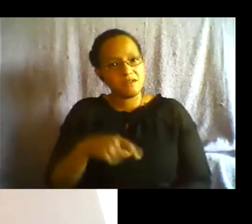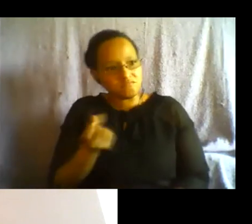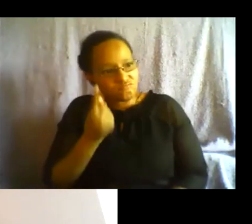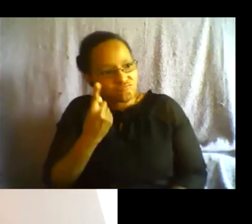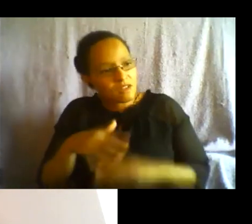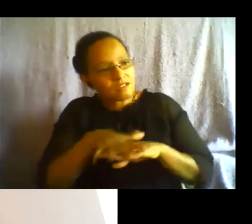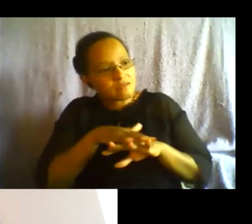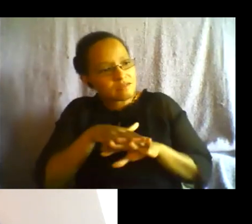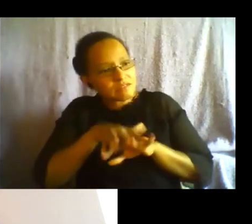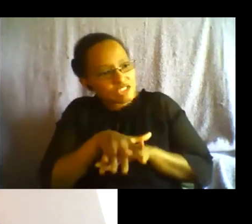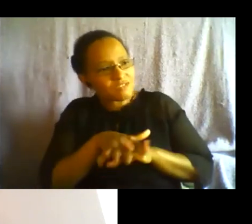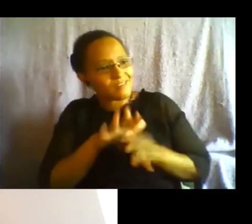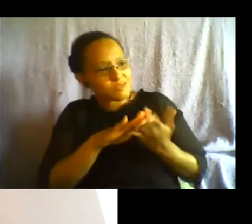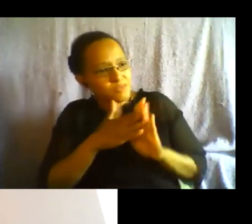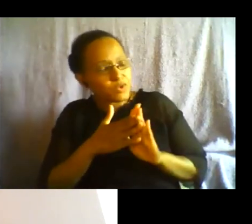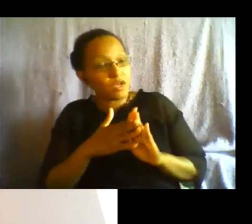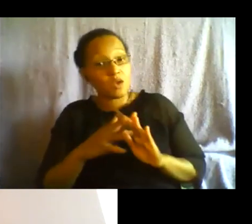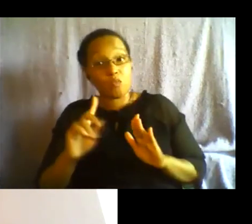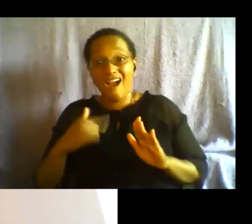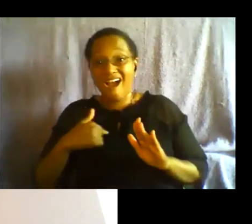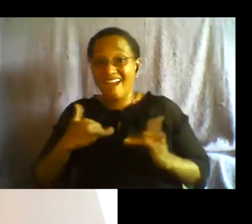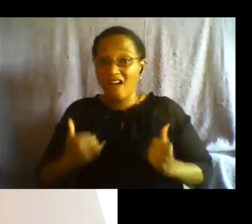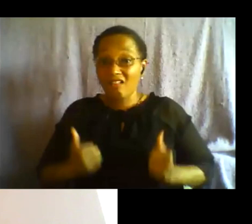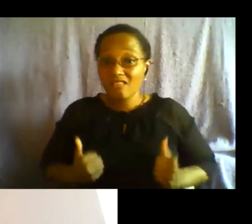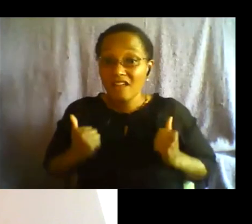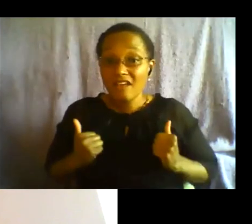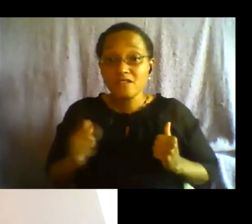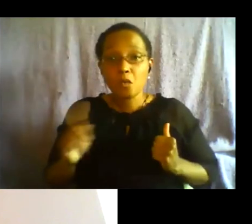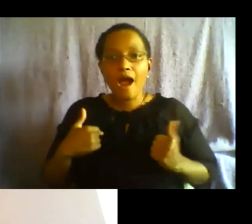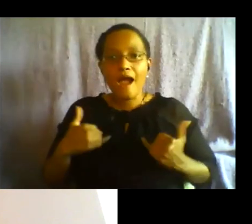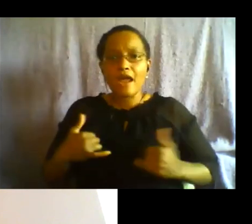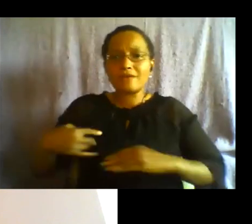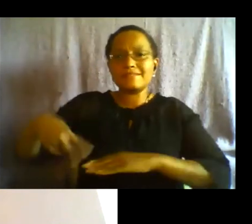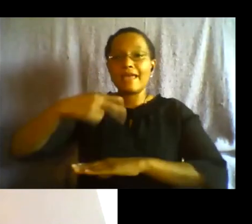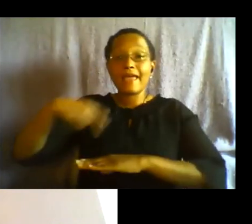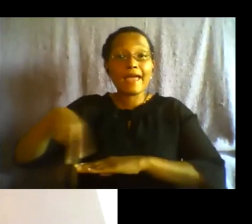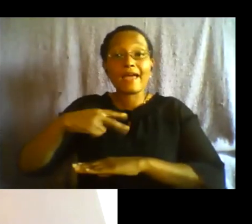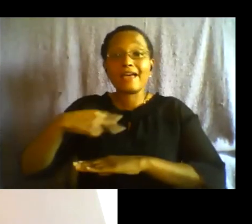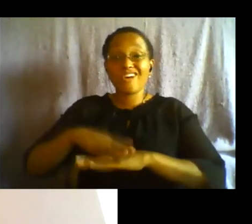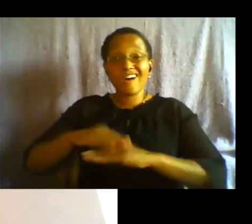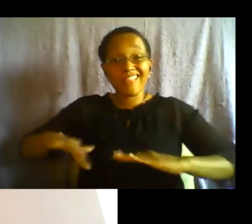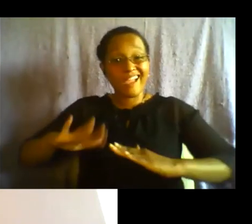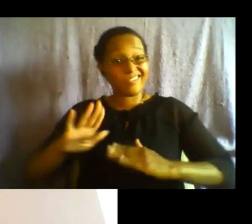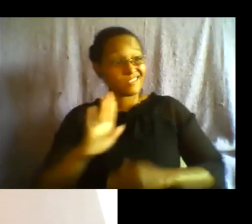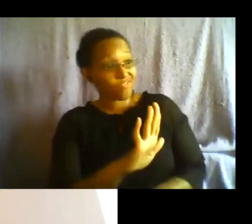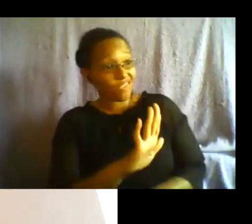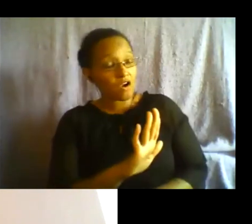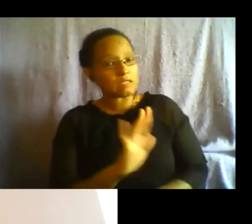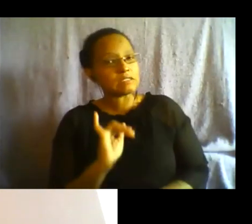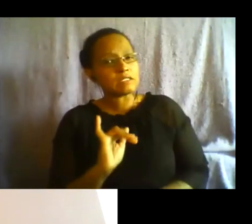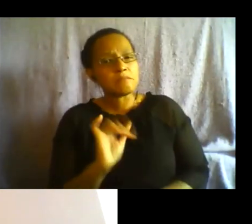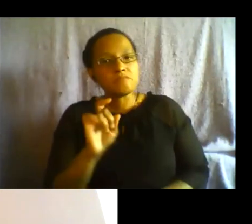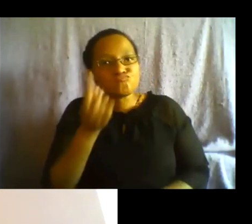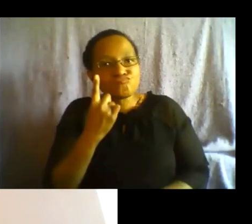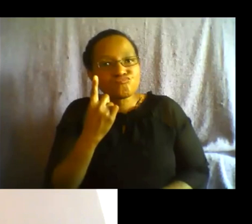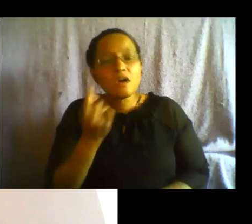you live or dance upon is an important piece of this work understanding what lands you may have been